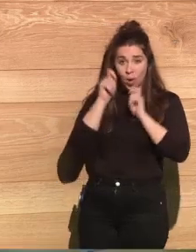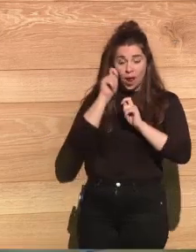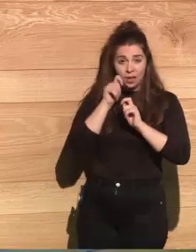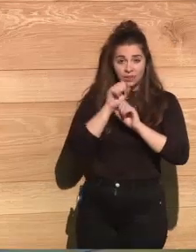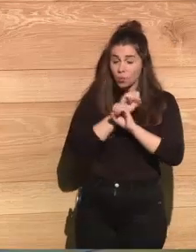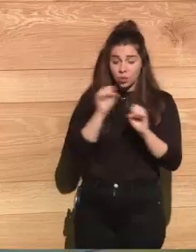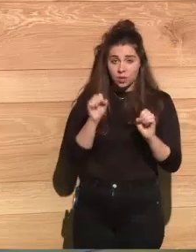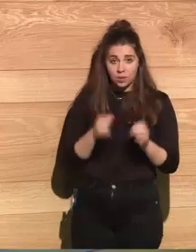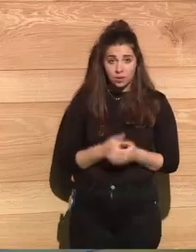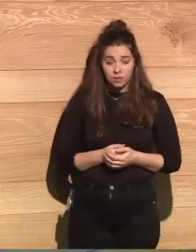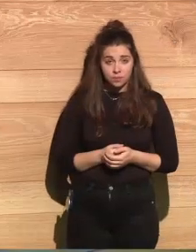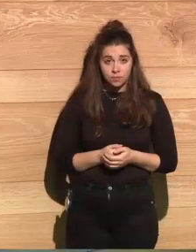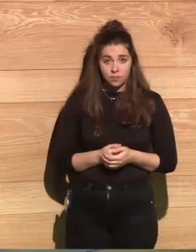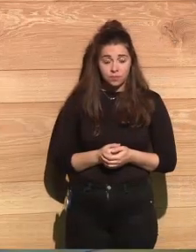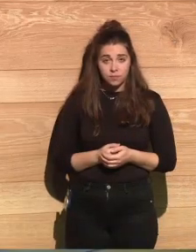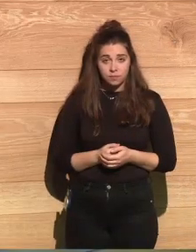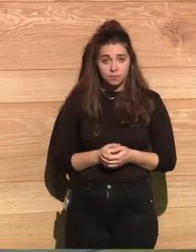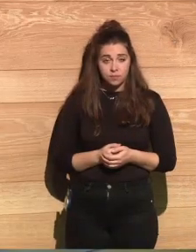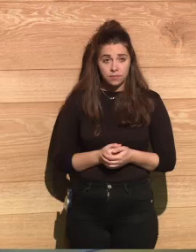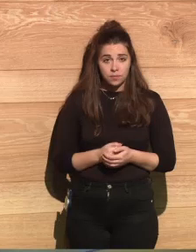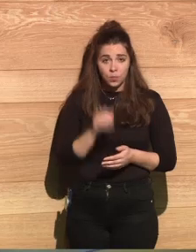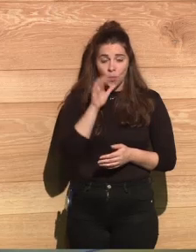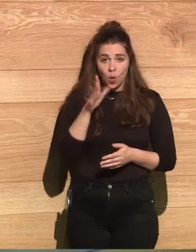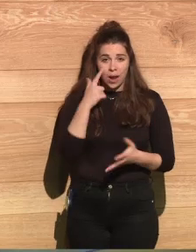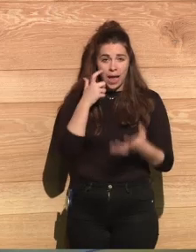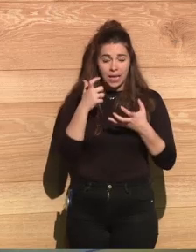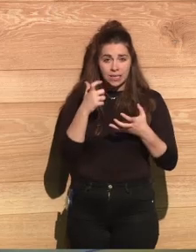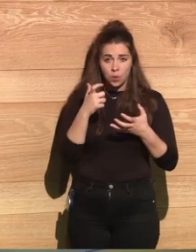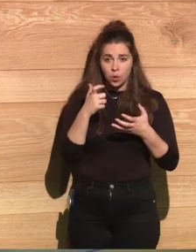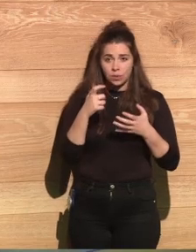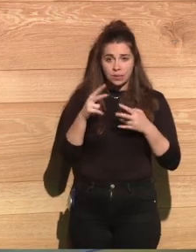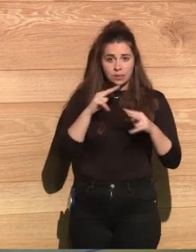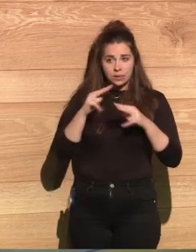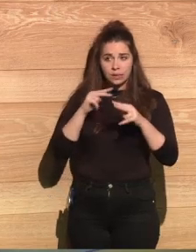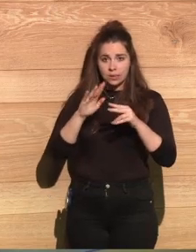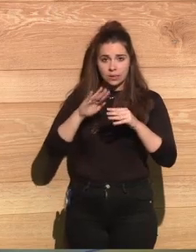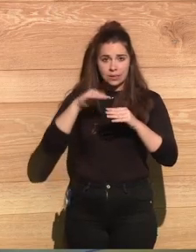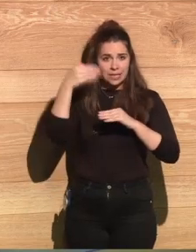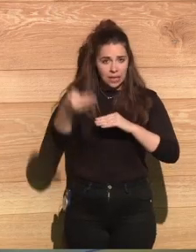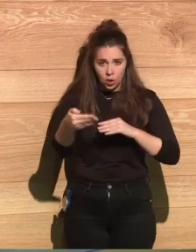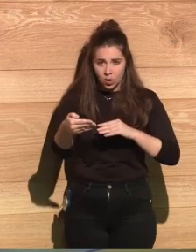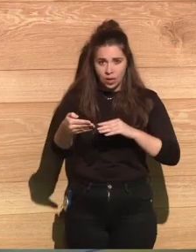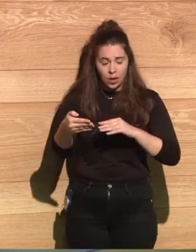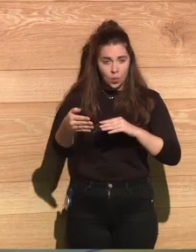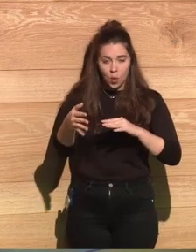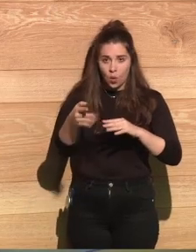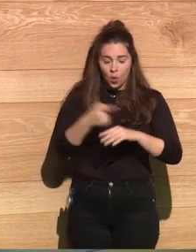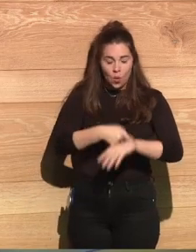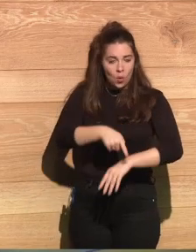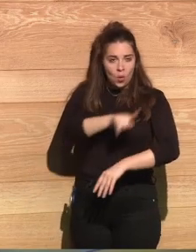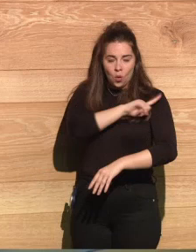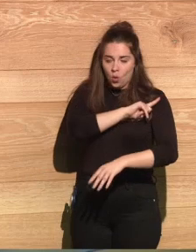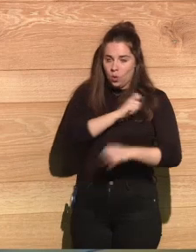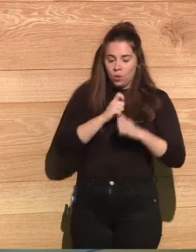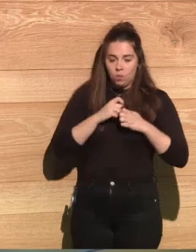stimuli was so massive, so grotesque. Our psyche just closed off